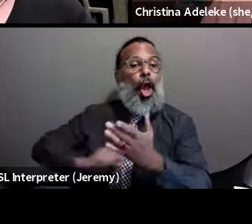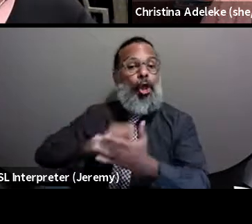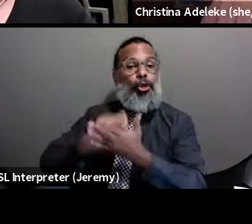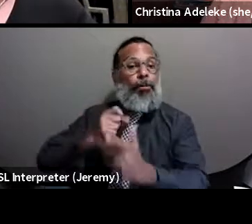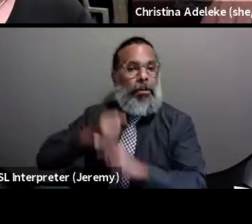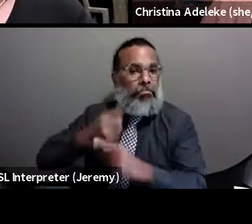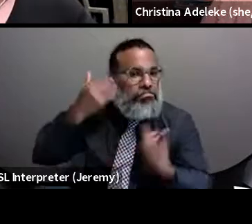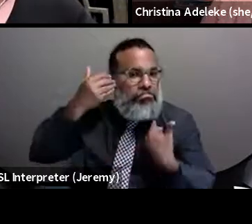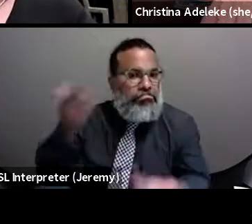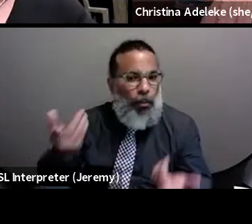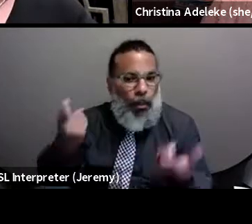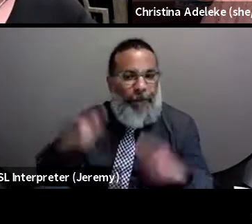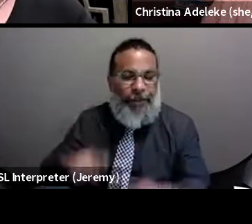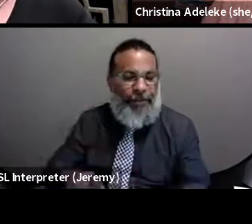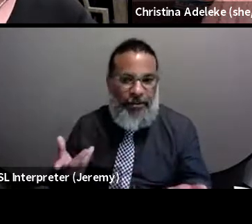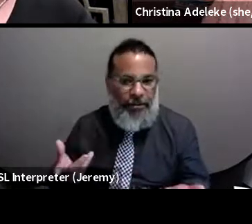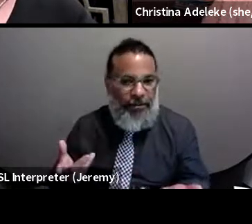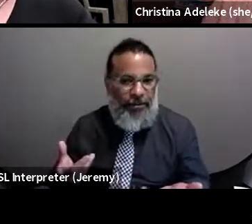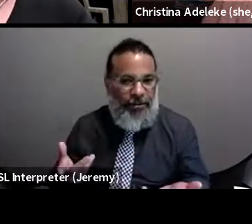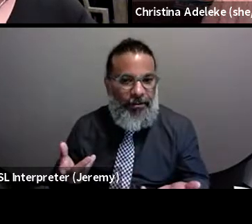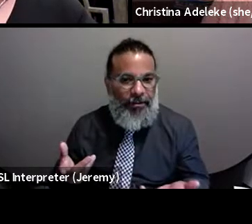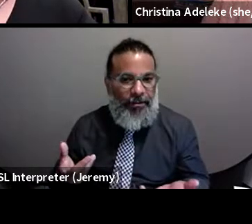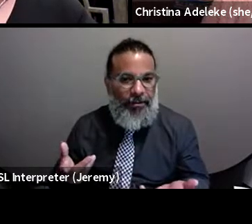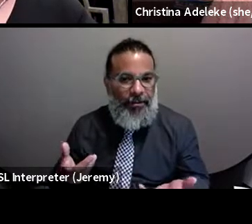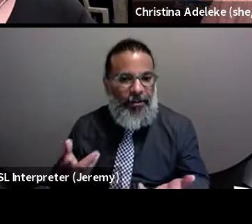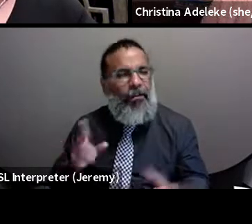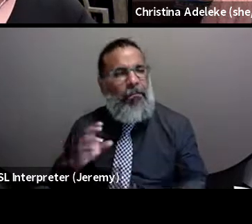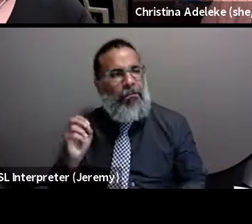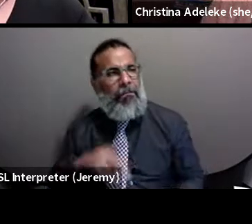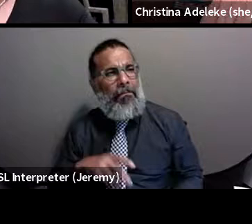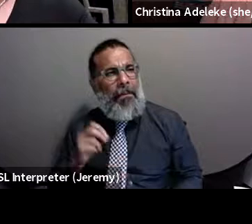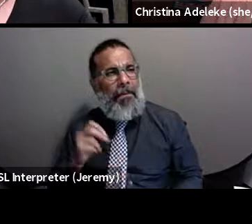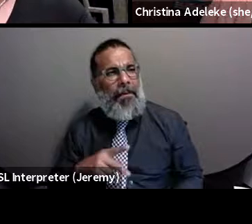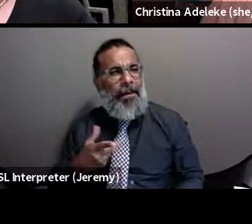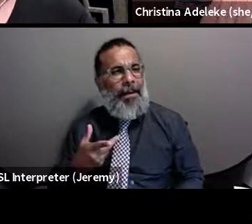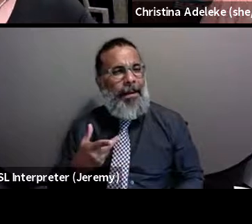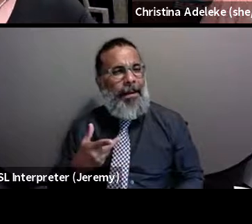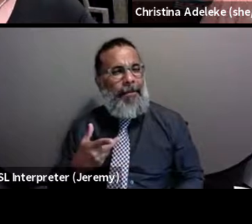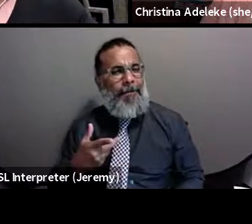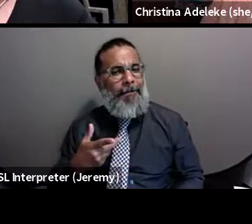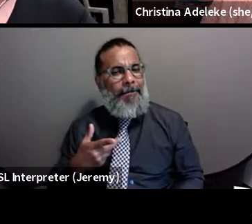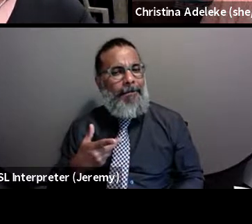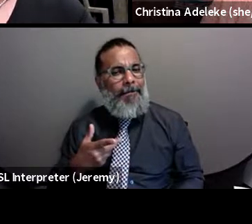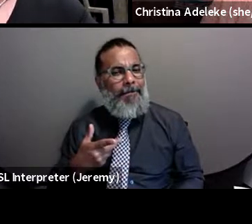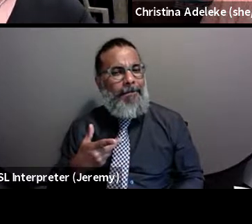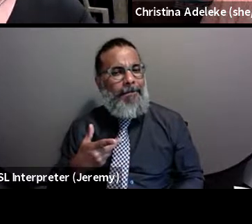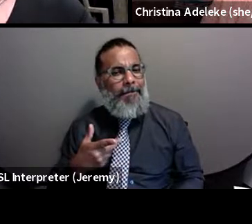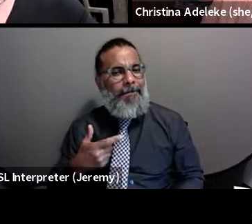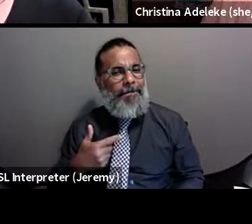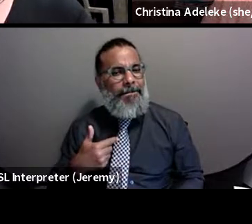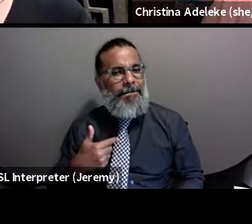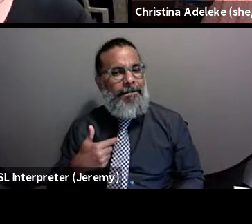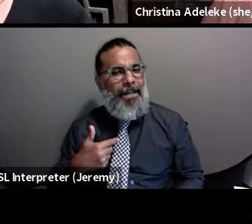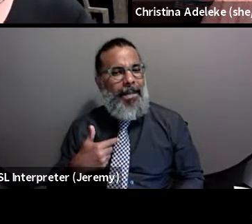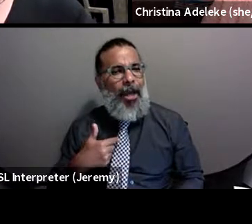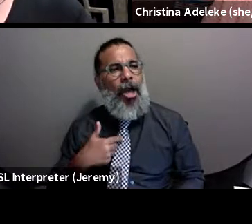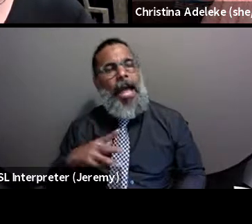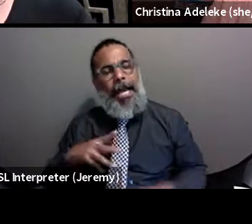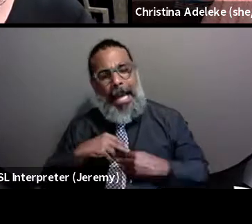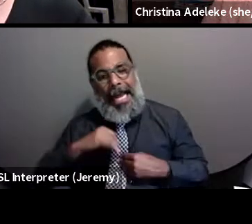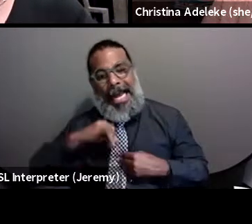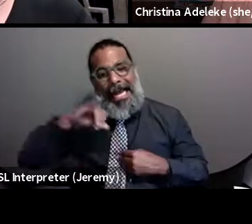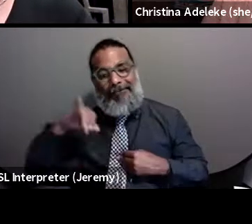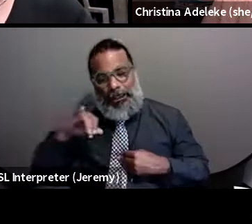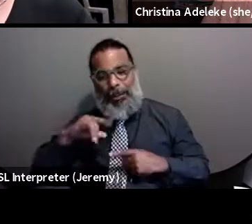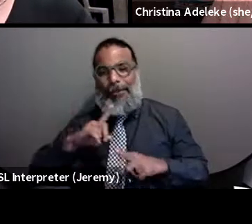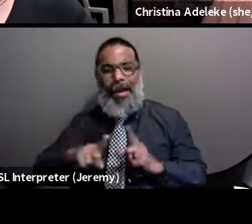don't know, right. And then I said, oh, okay, so, you know, I mean, I got infected, but I'll be fine, we don't